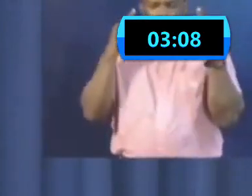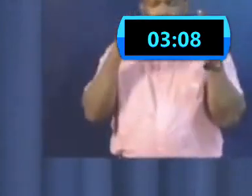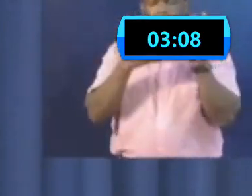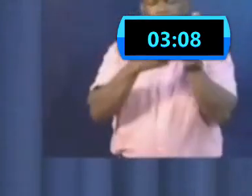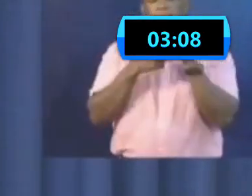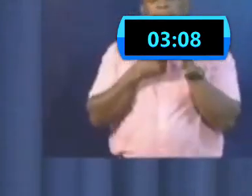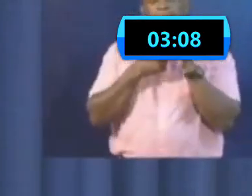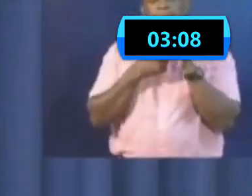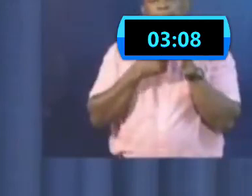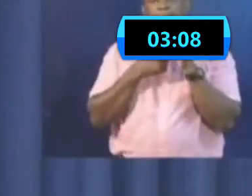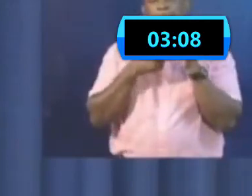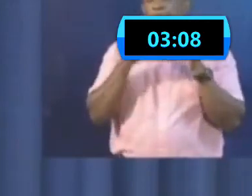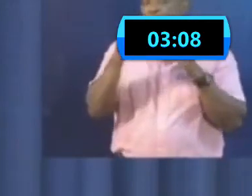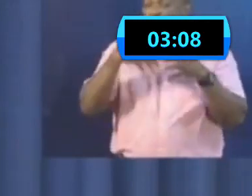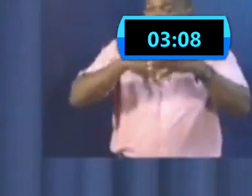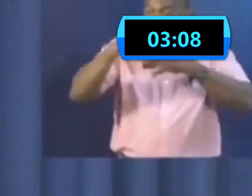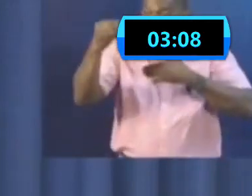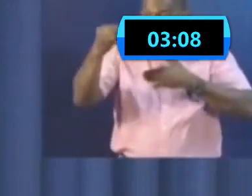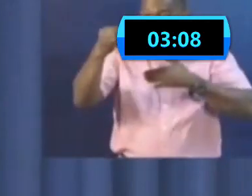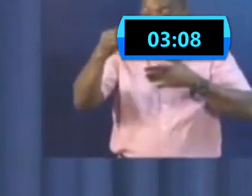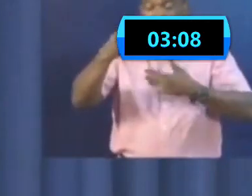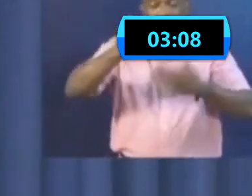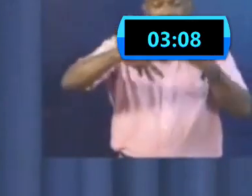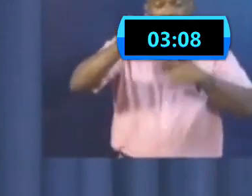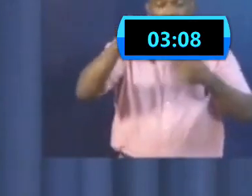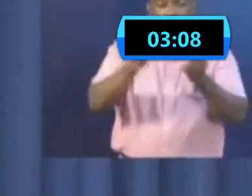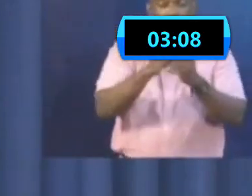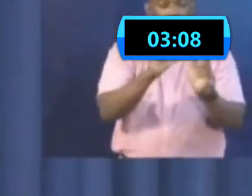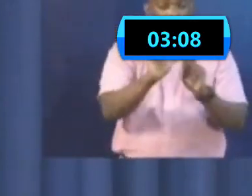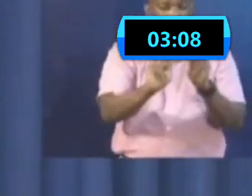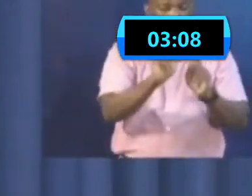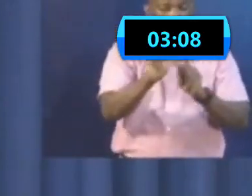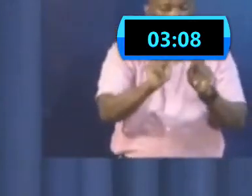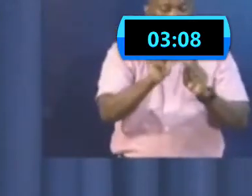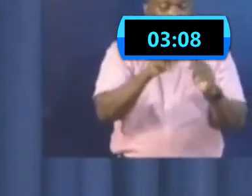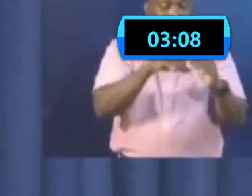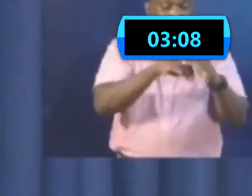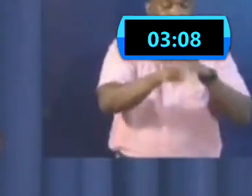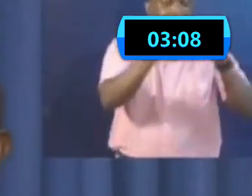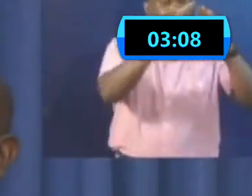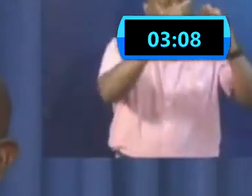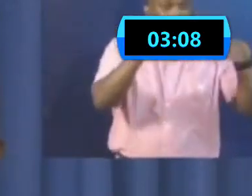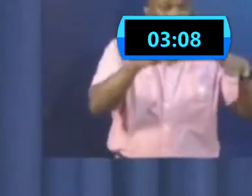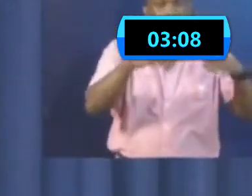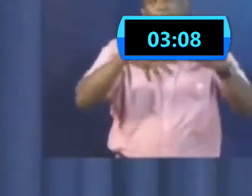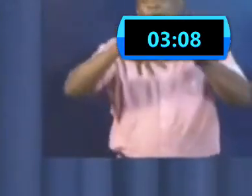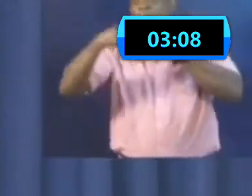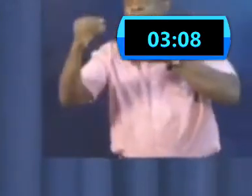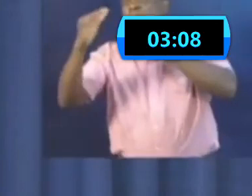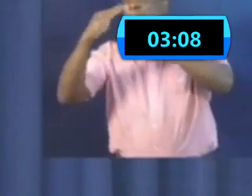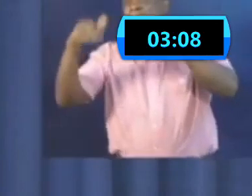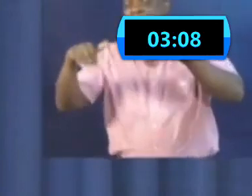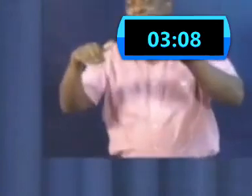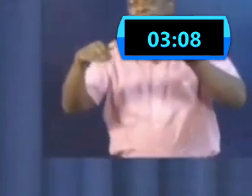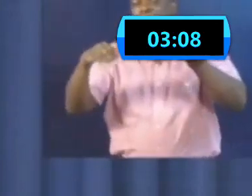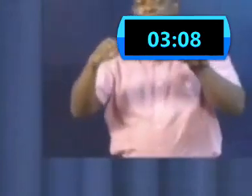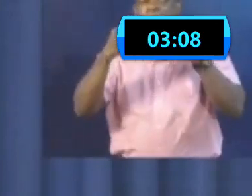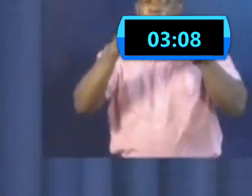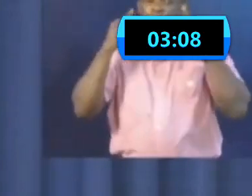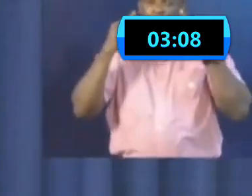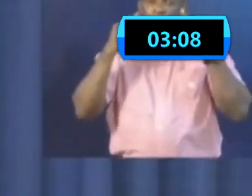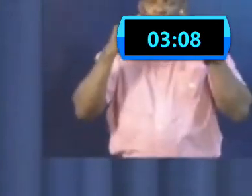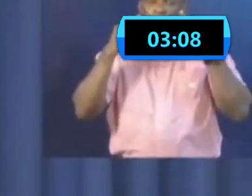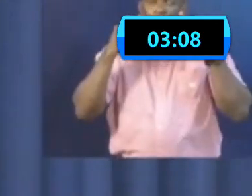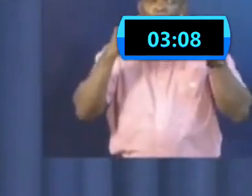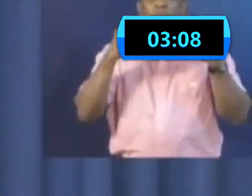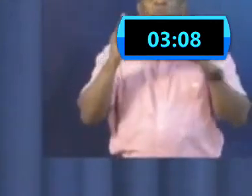or by Monday, the wearing of masks should be mandatory. So between now and Monday, please get your masks and